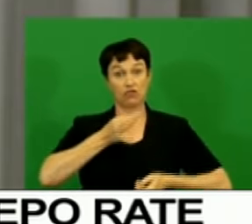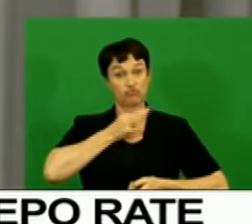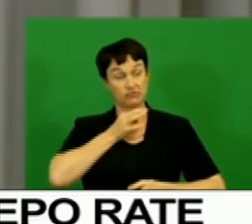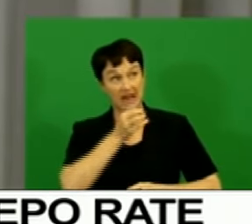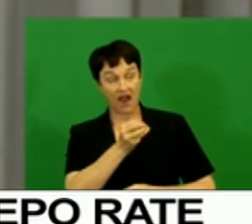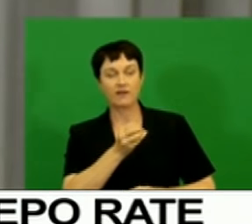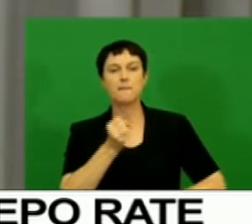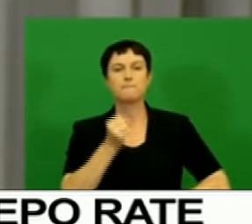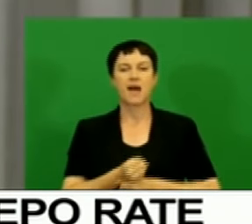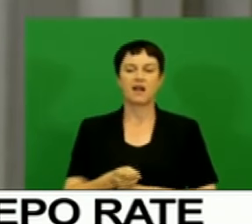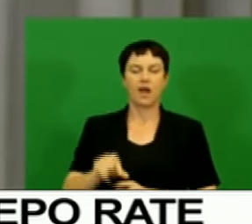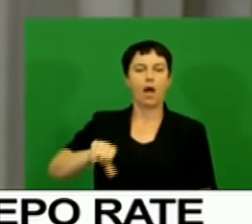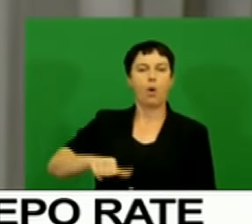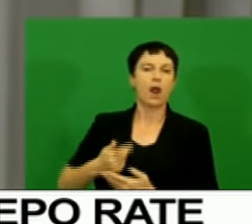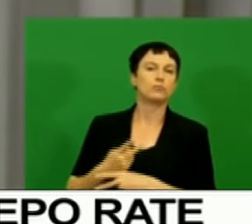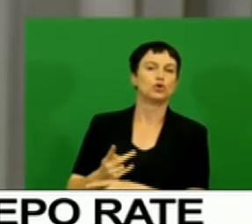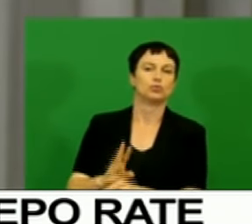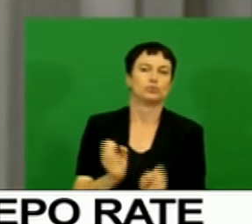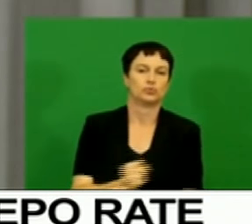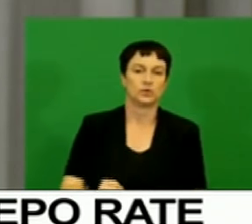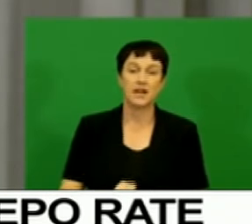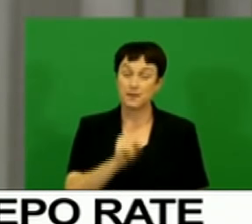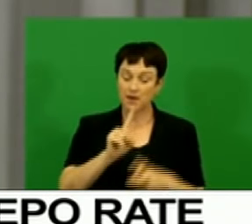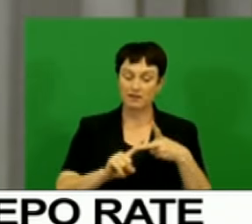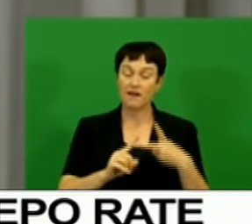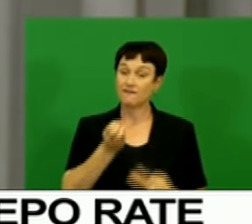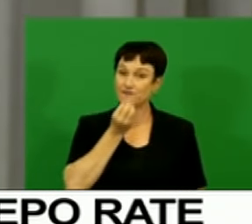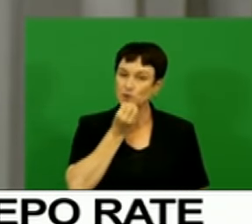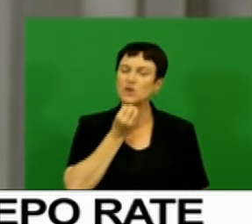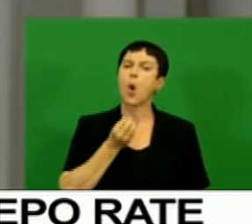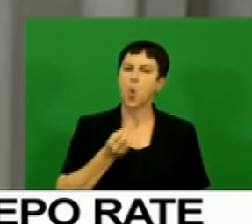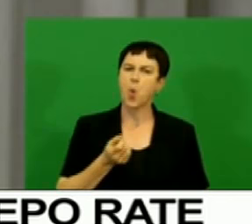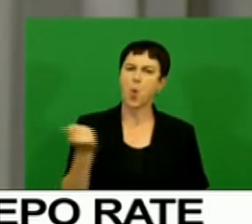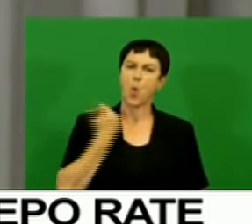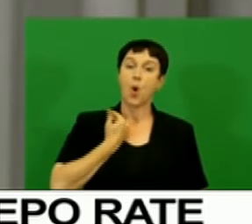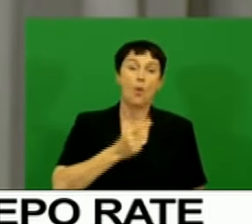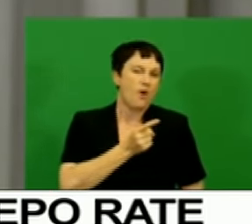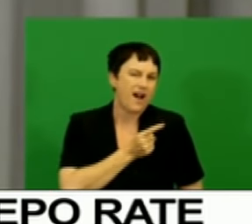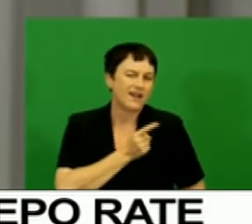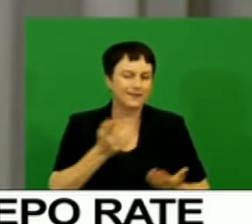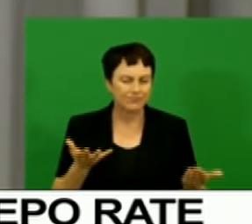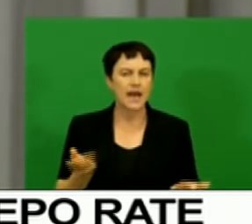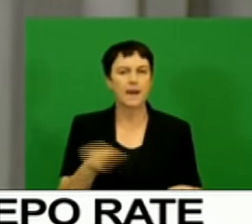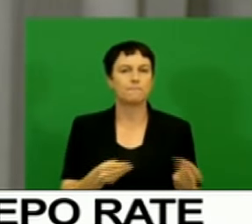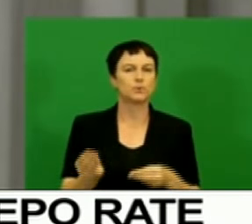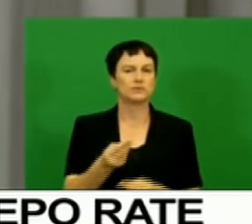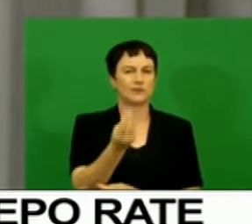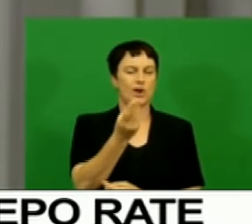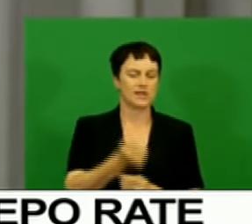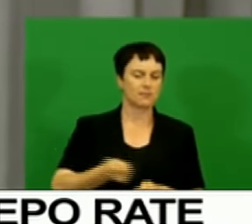While the food price forecast has been adversely affected by higher input costs, a steady deadline in food price inflation